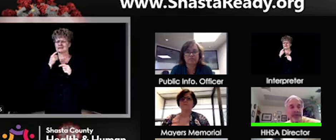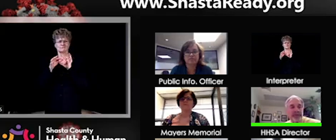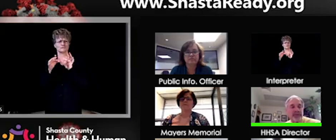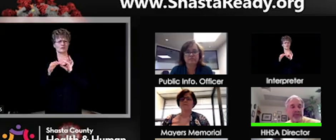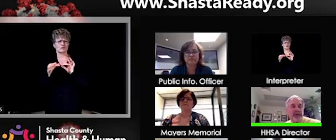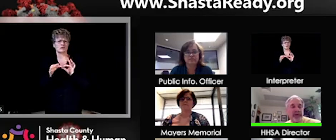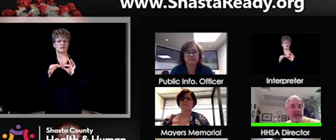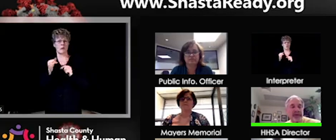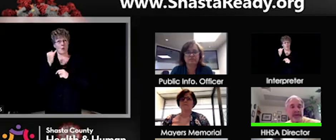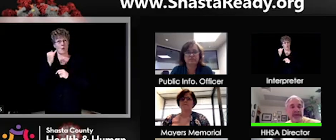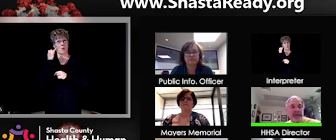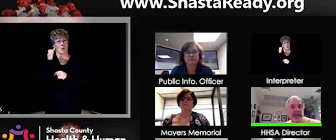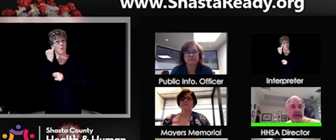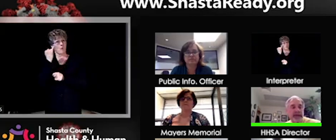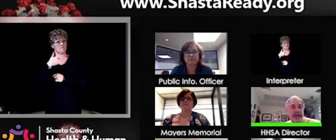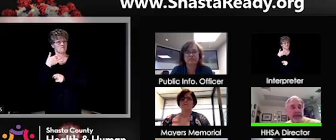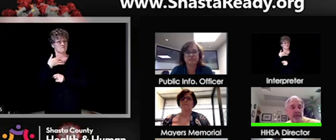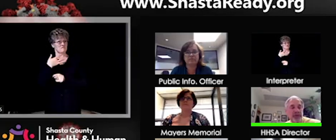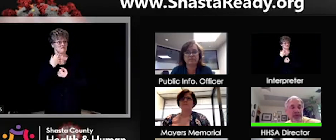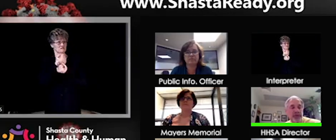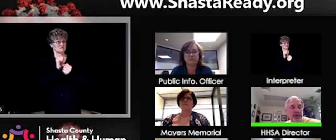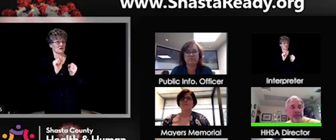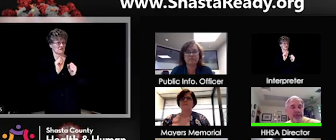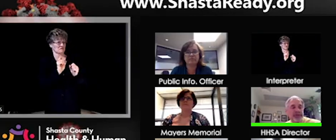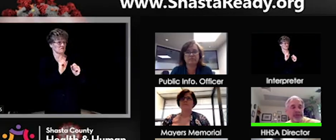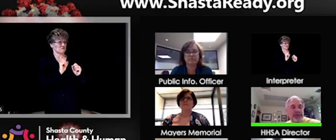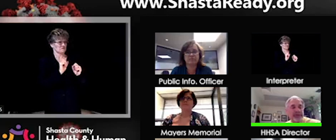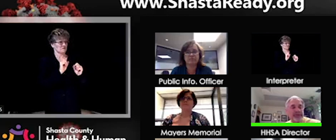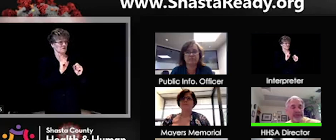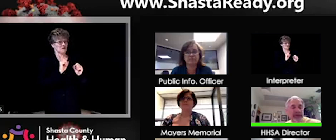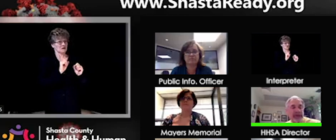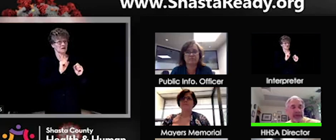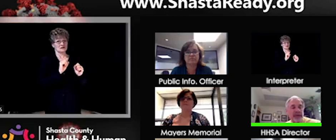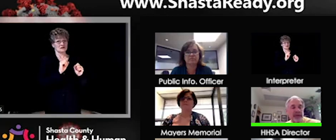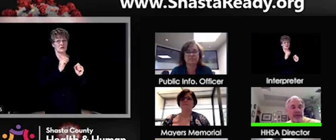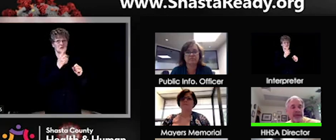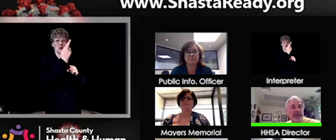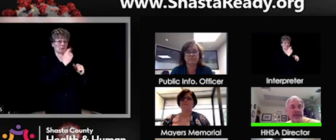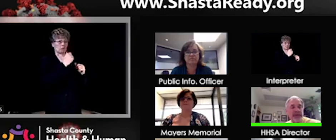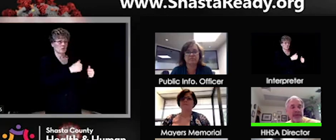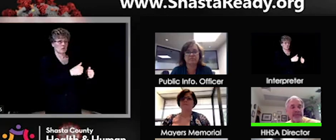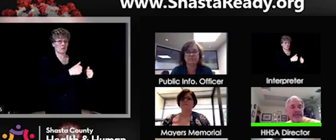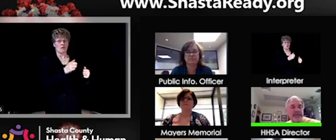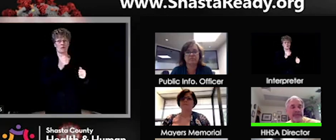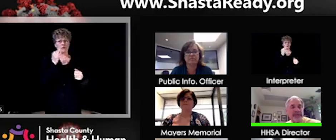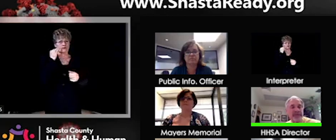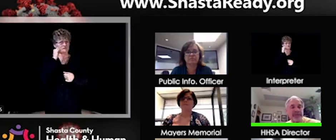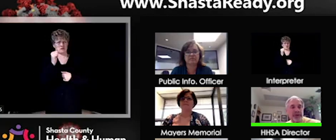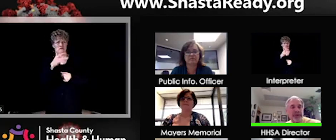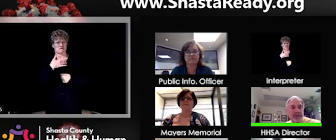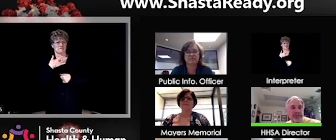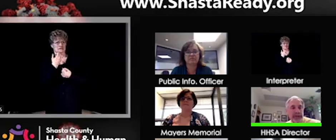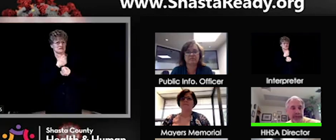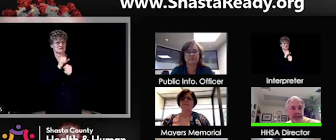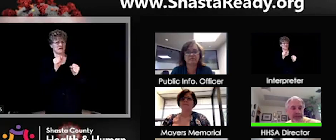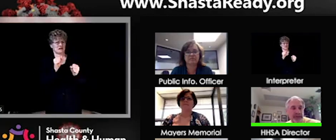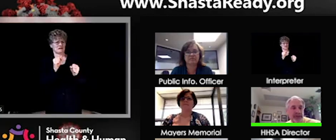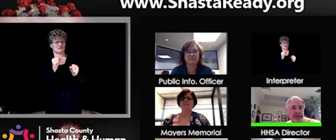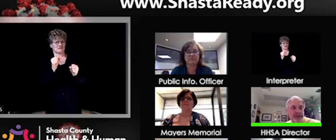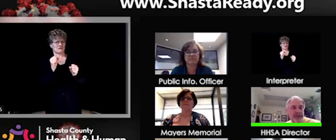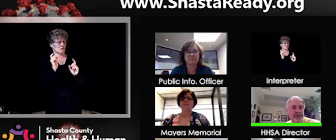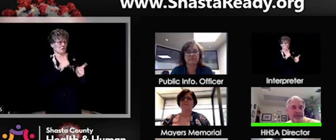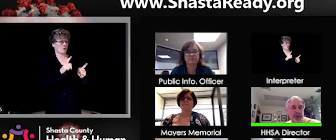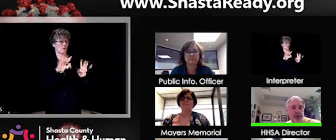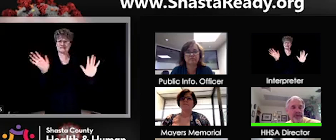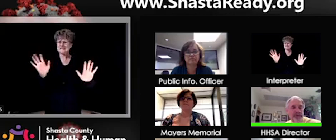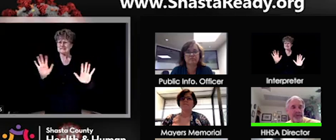other people feeling safe and they attended and with a communicable disease that, that really, uh, isn't pertinent because